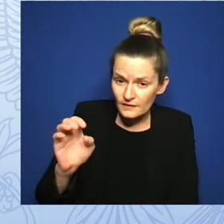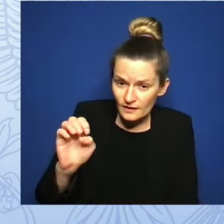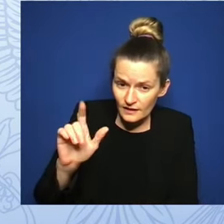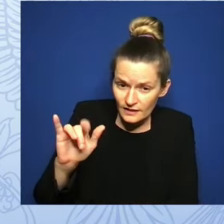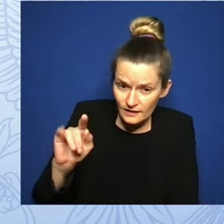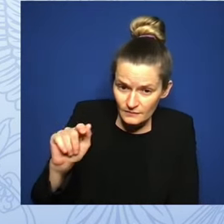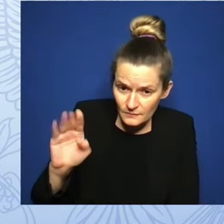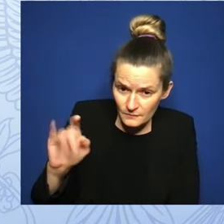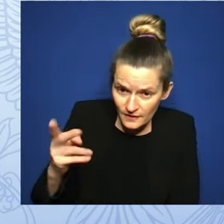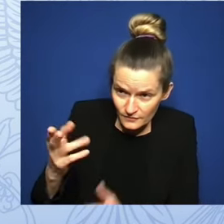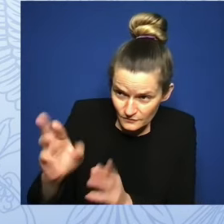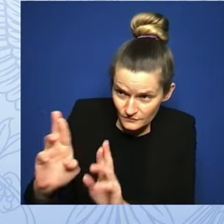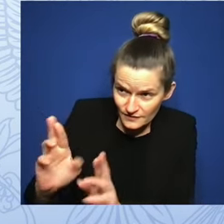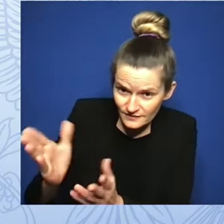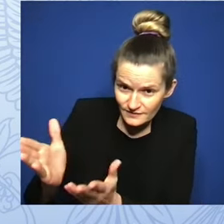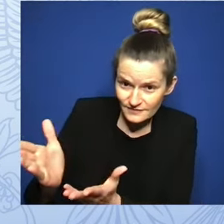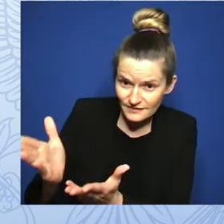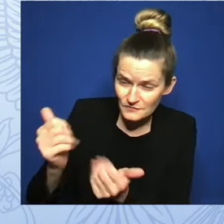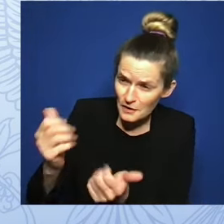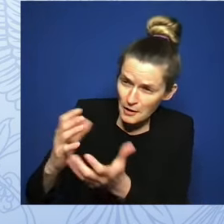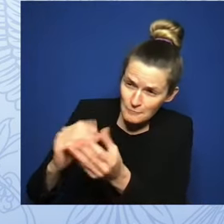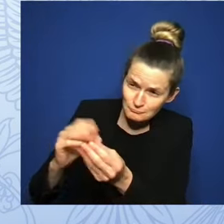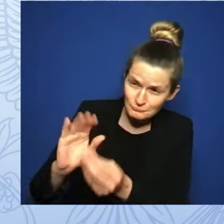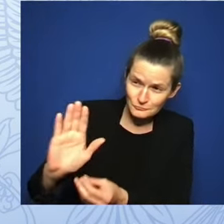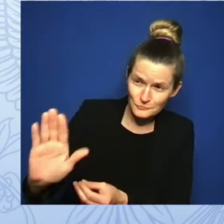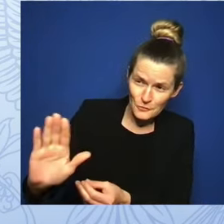by sharing your experience with us? Yes.